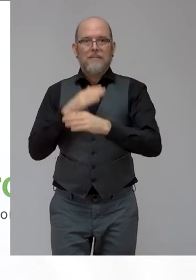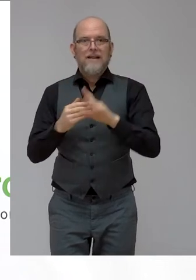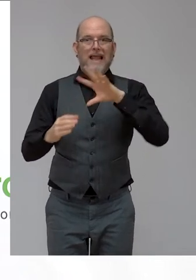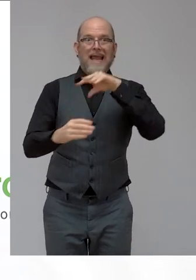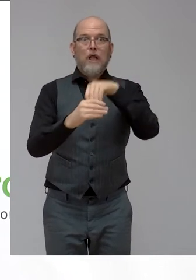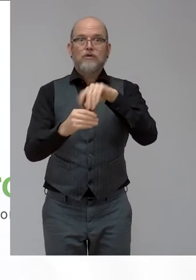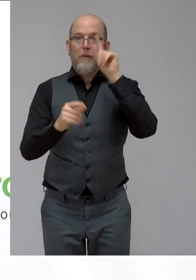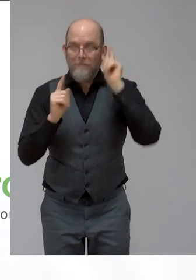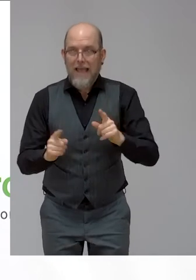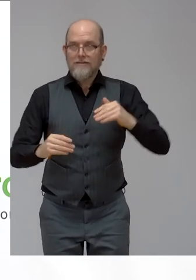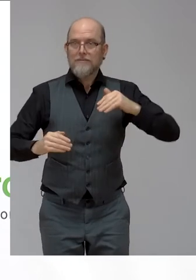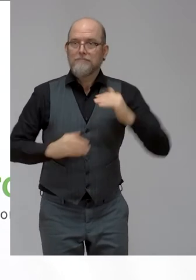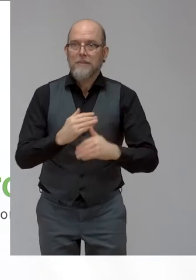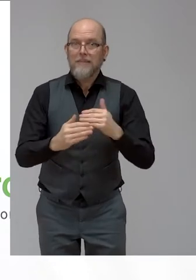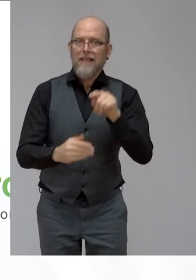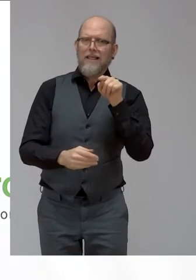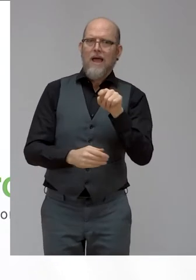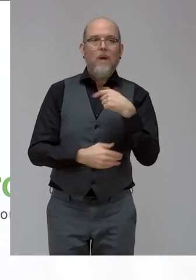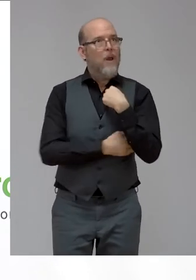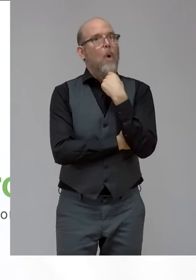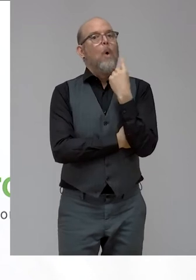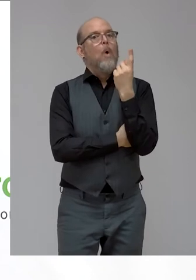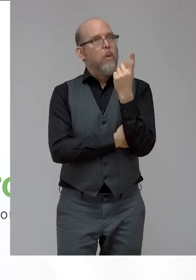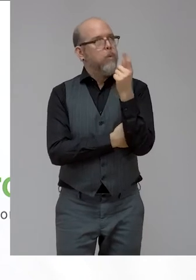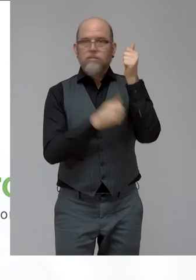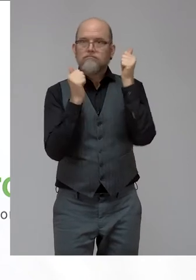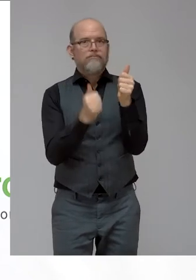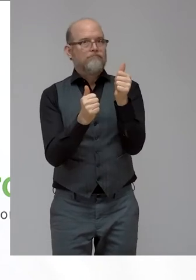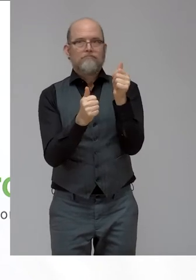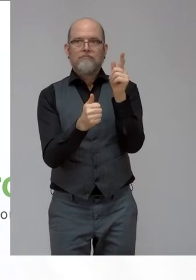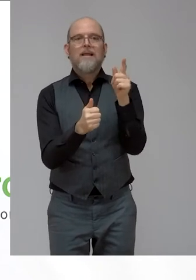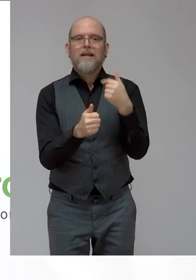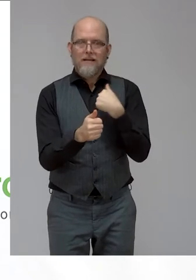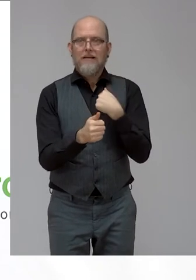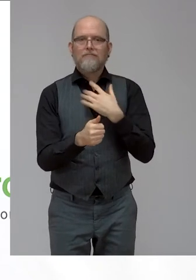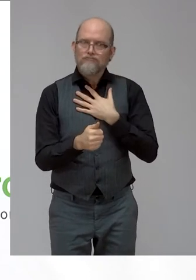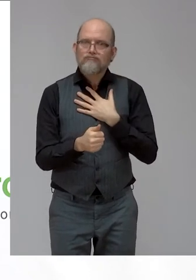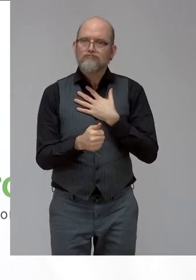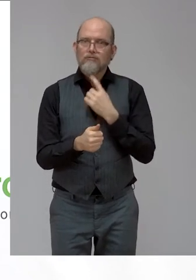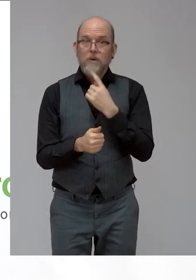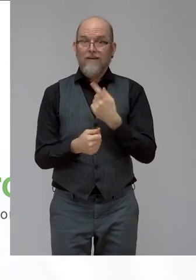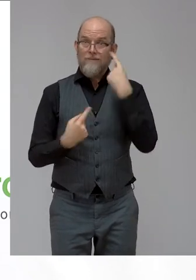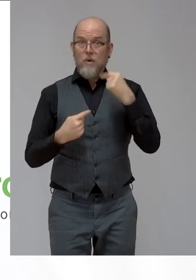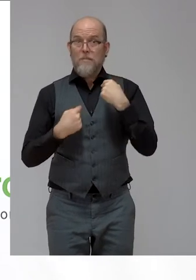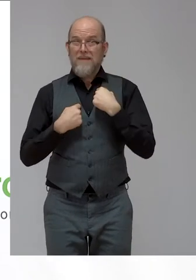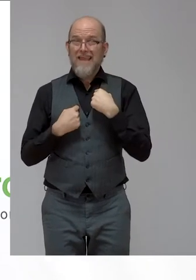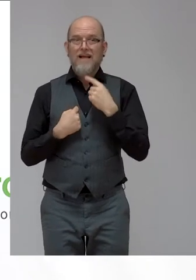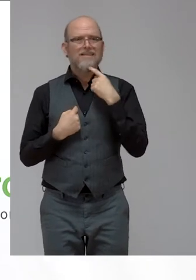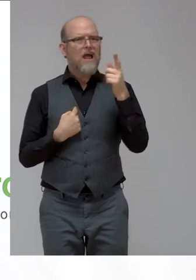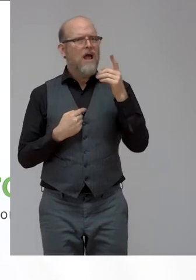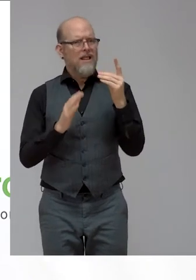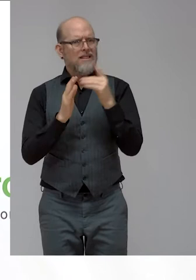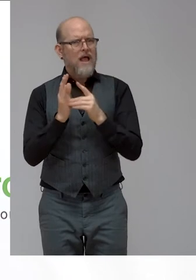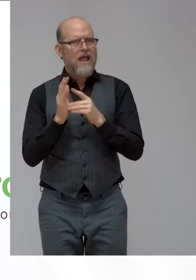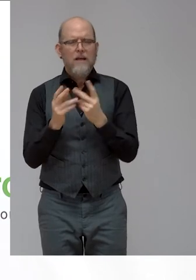So for us, what you are doing in this, in the world of the ecosystem is bringing robust data to explain and educate